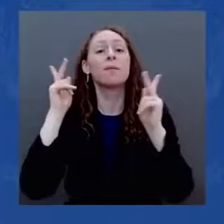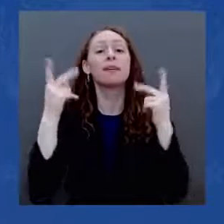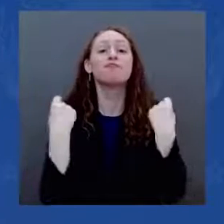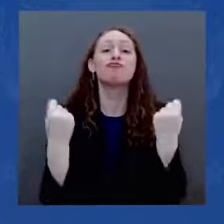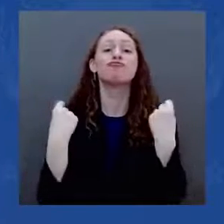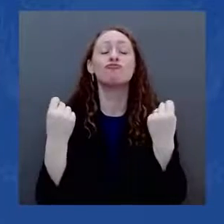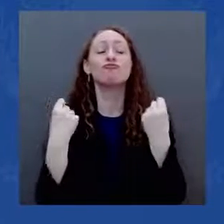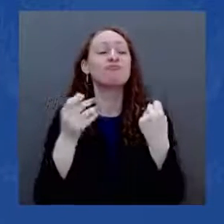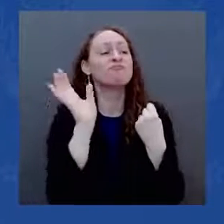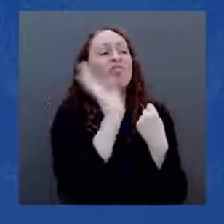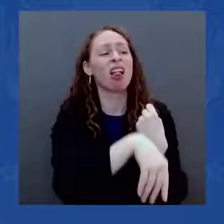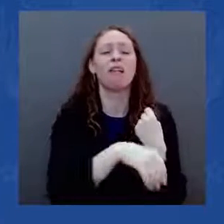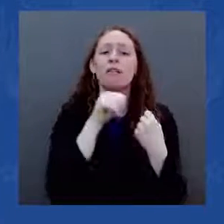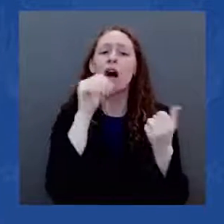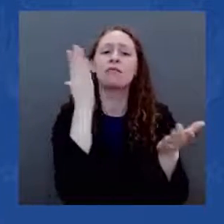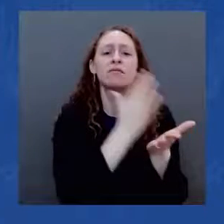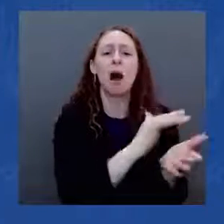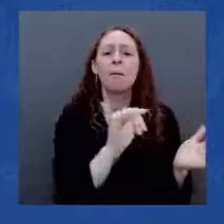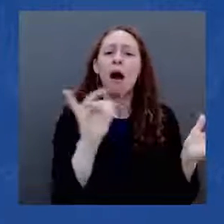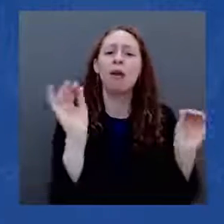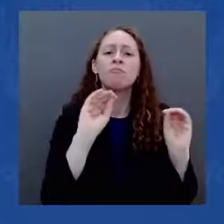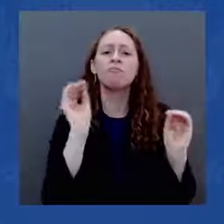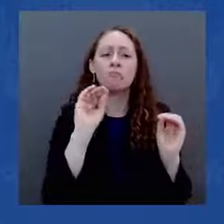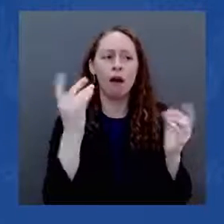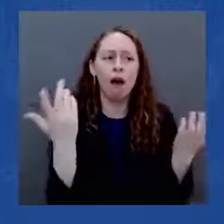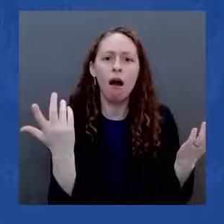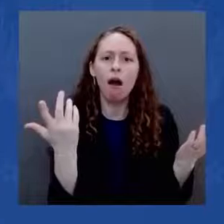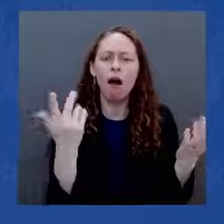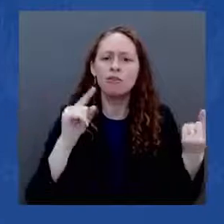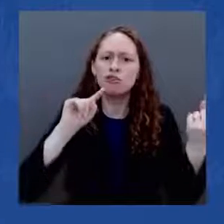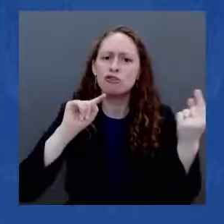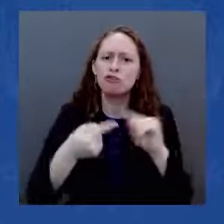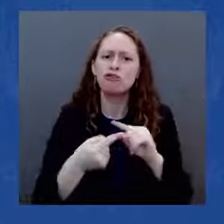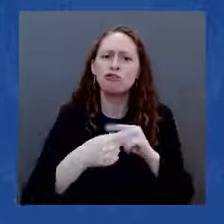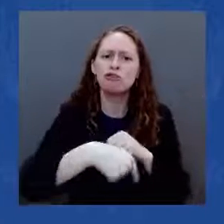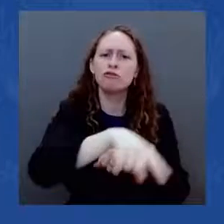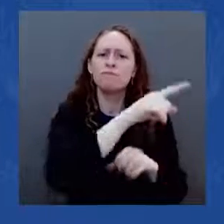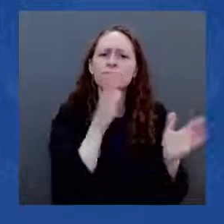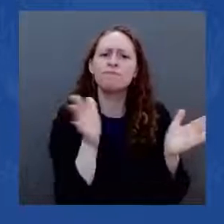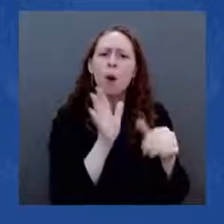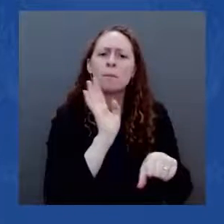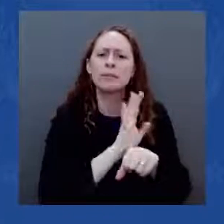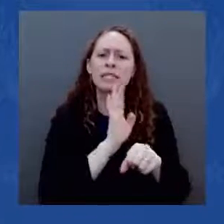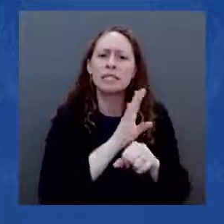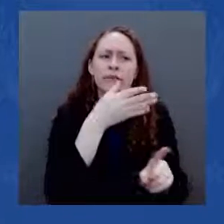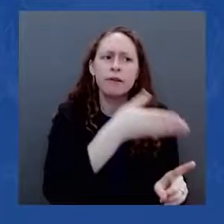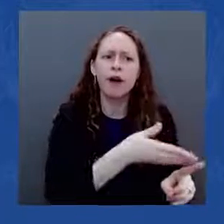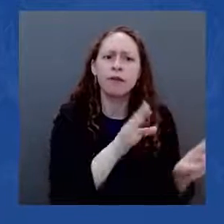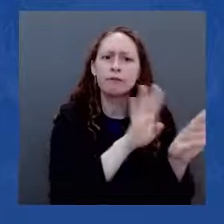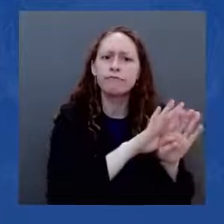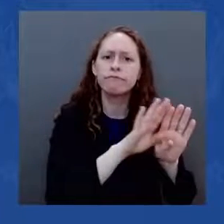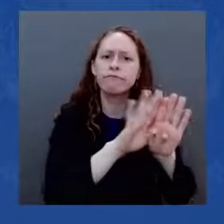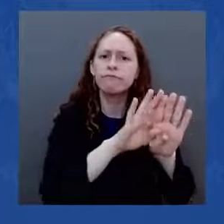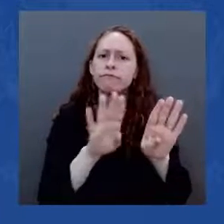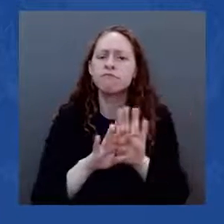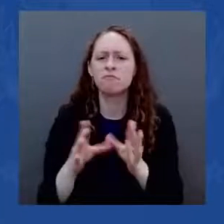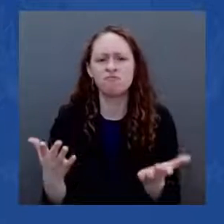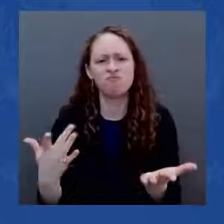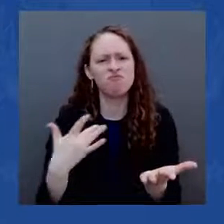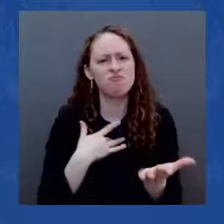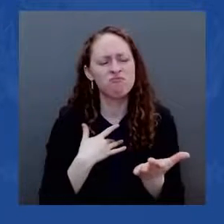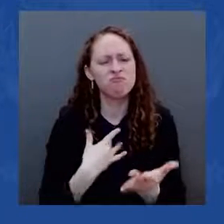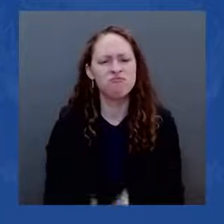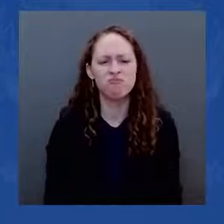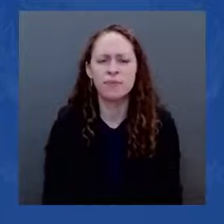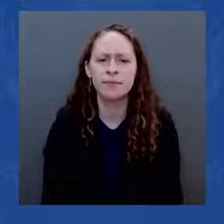show the people in my area that they matter to you. End of quote. I hear you. I hear you. You do matter to me.